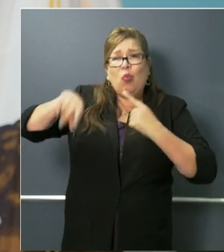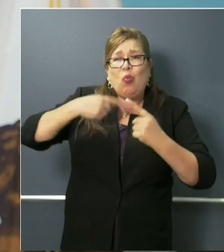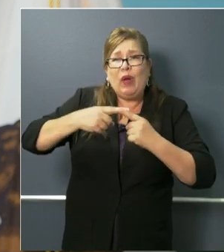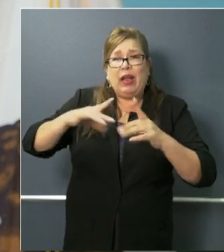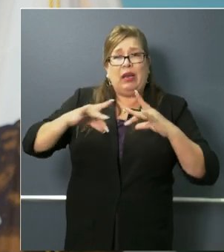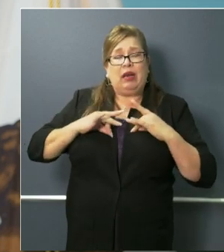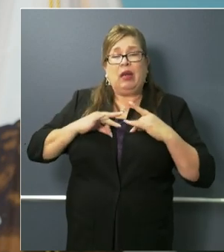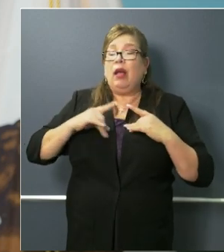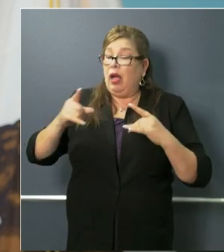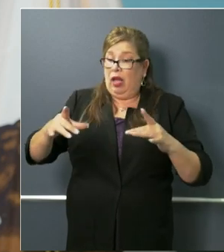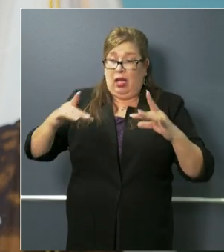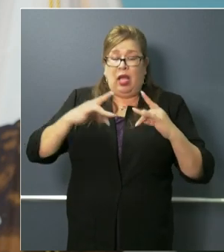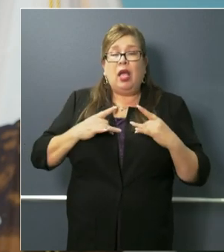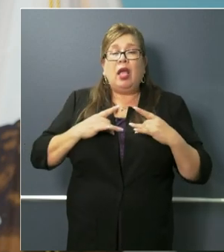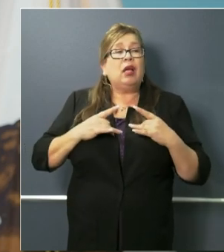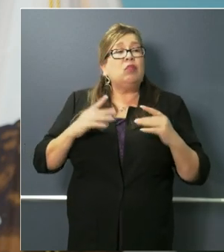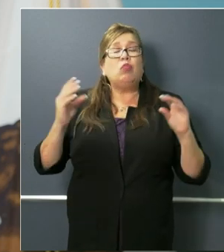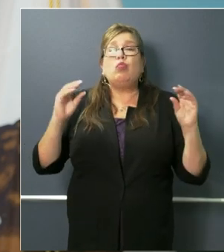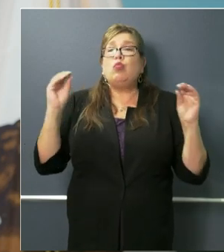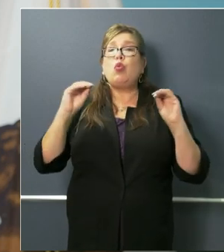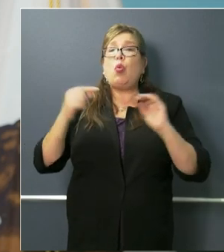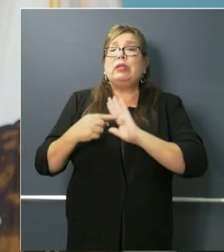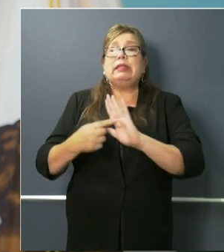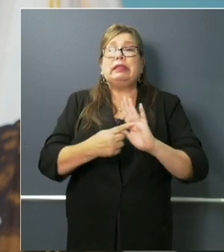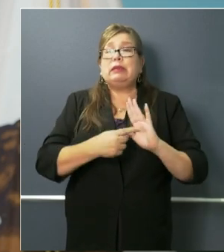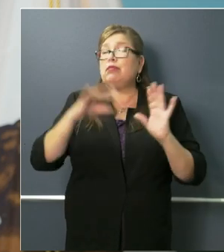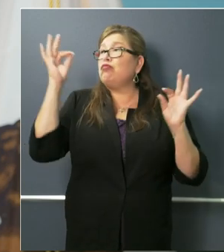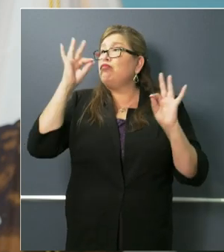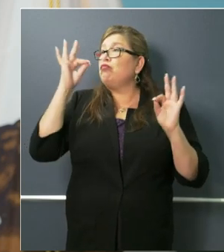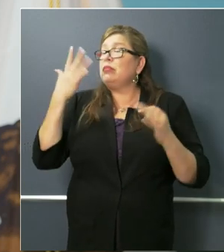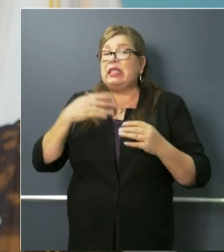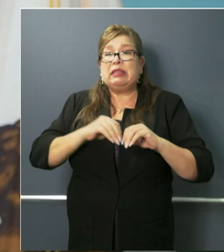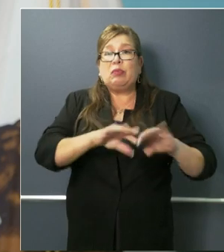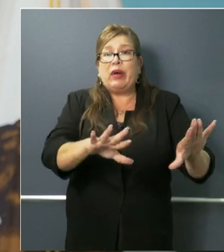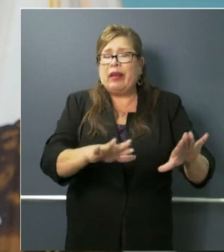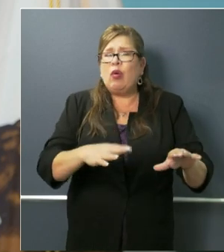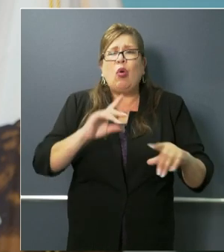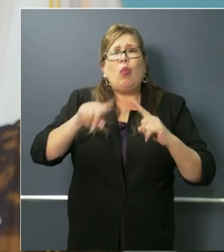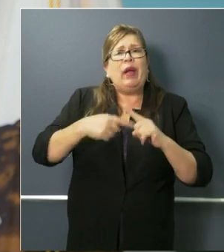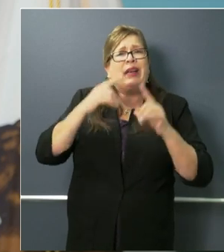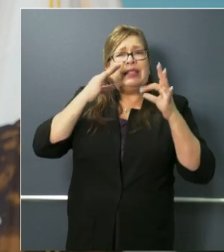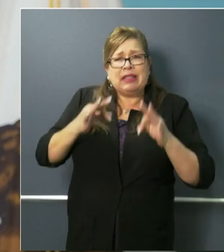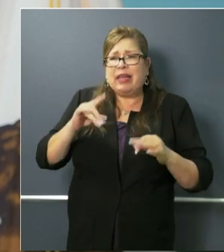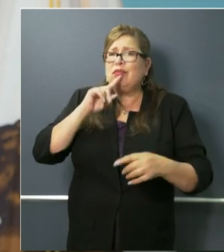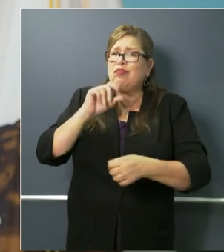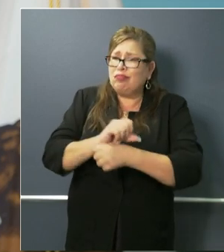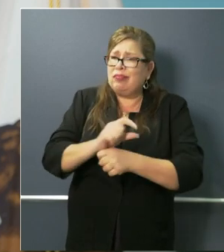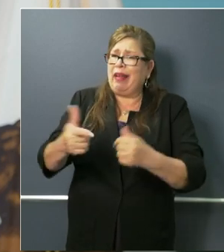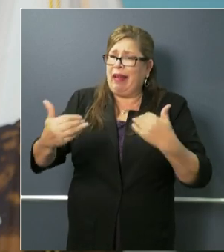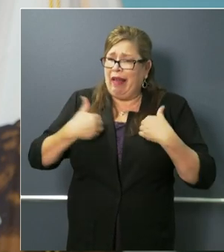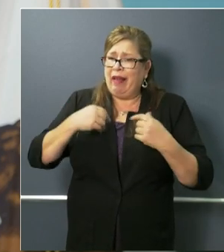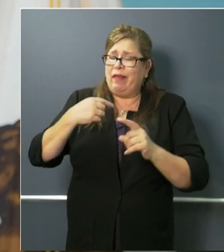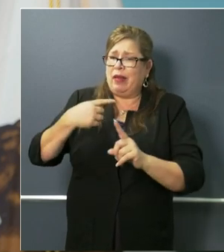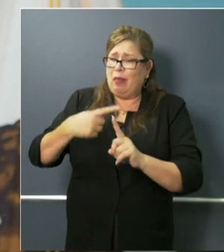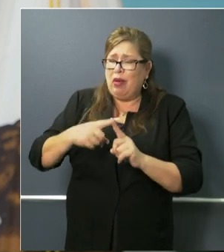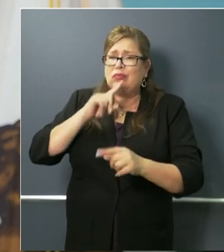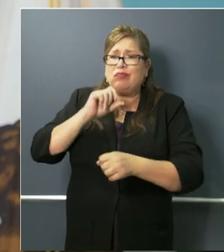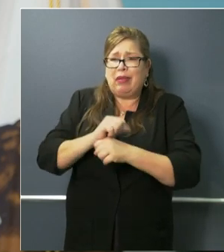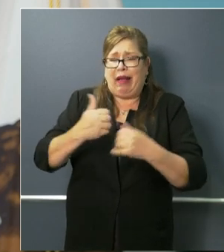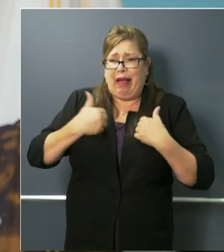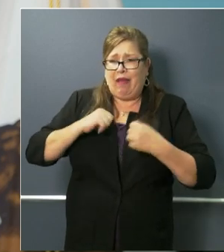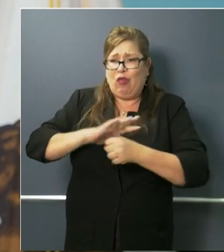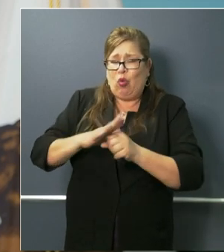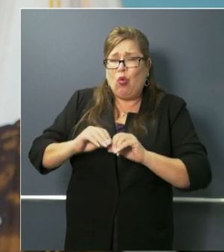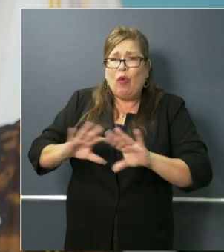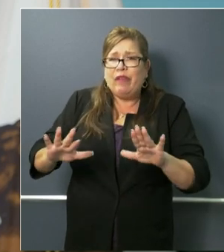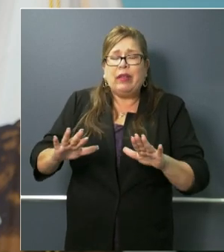asymptomatic and could have spread it without knowing they were positive when they were determined positive so in each and every one of these circumstances uh in